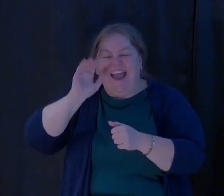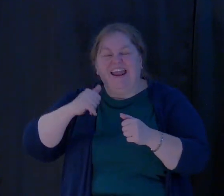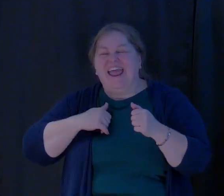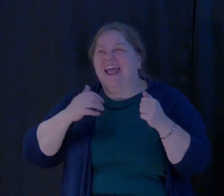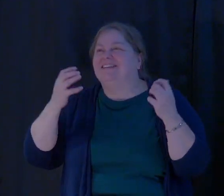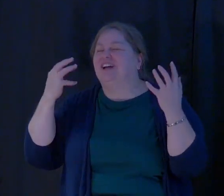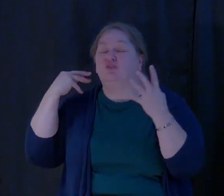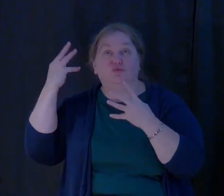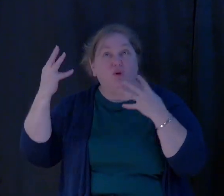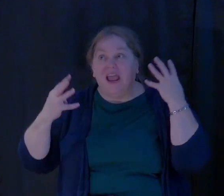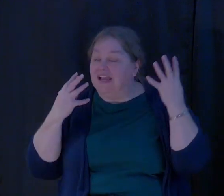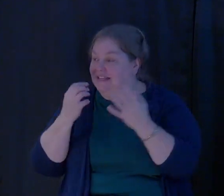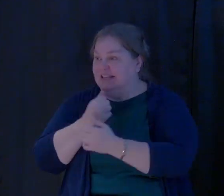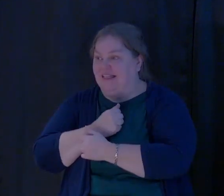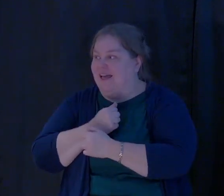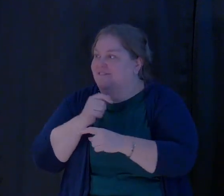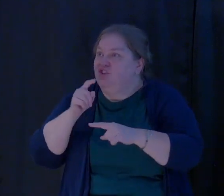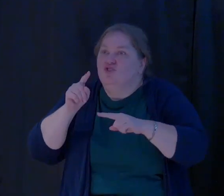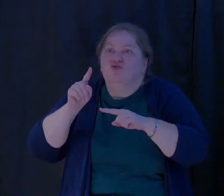us that is